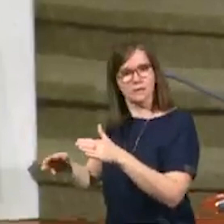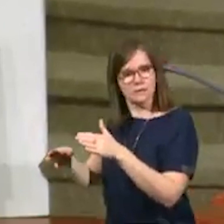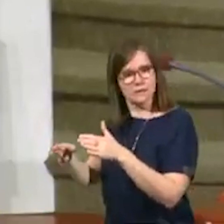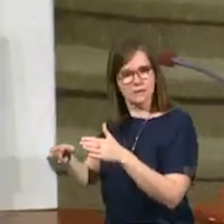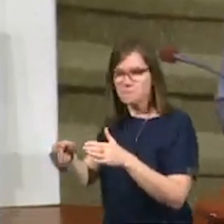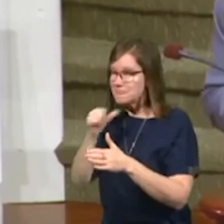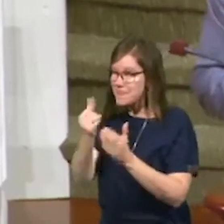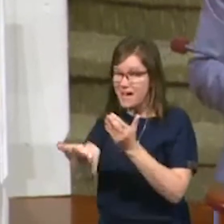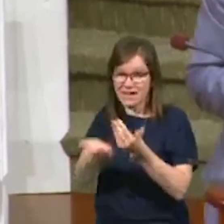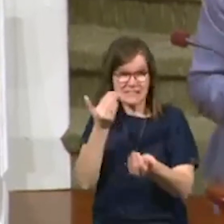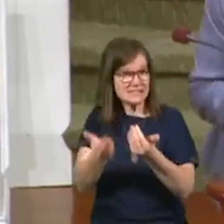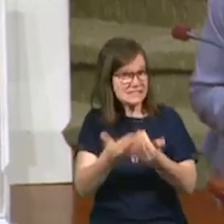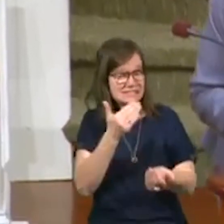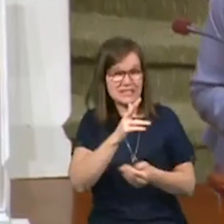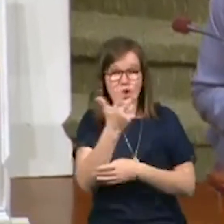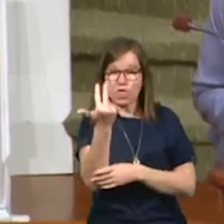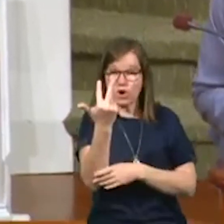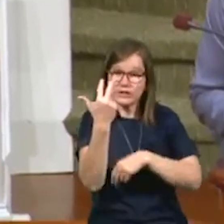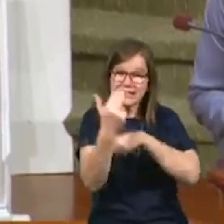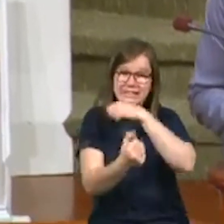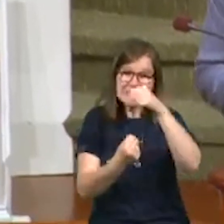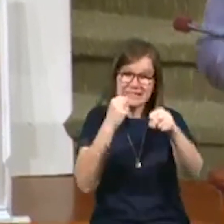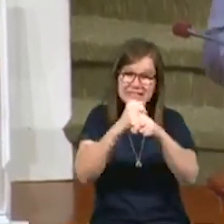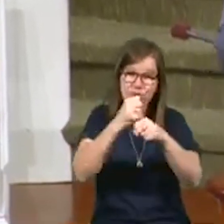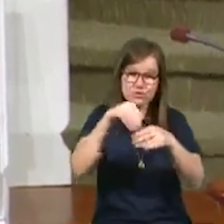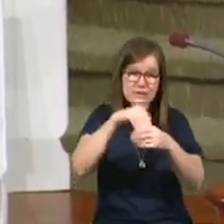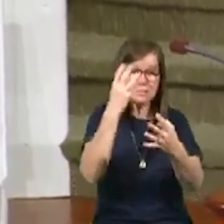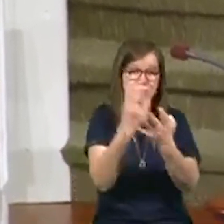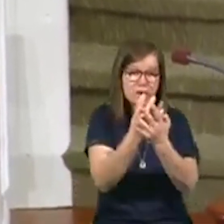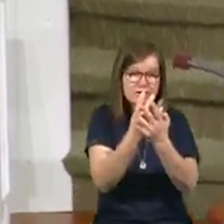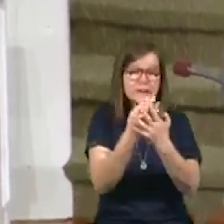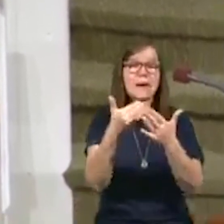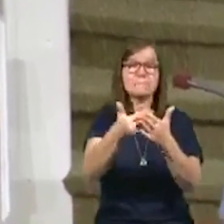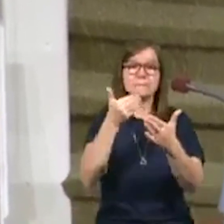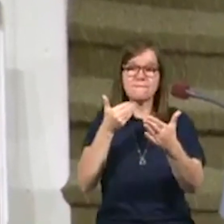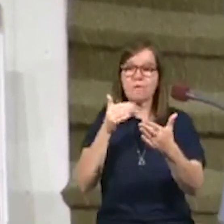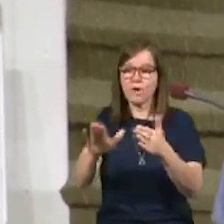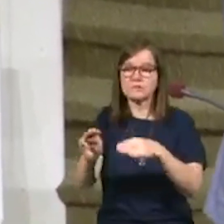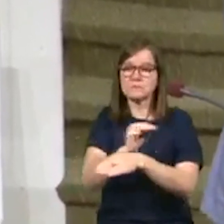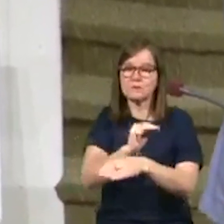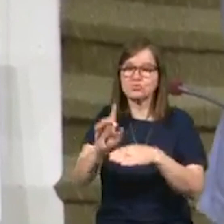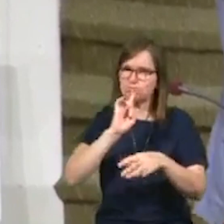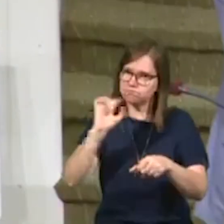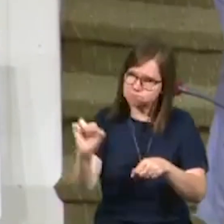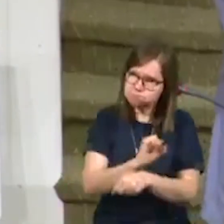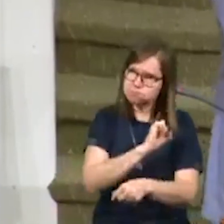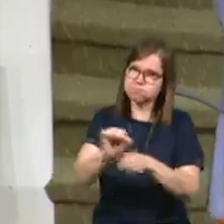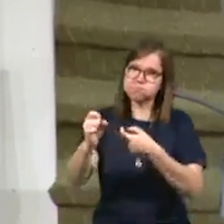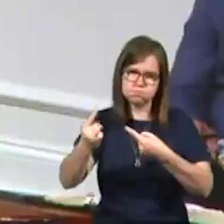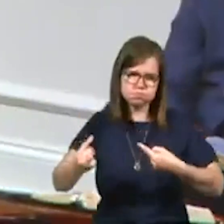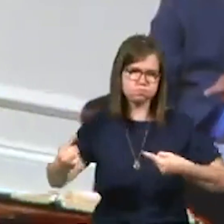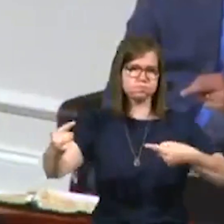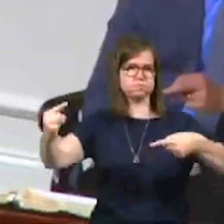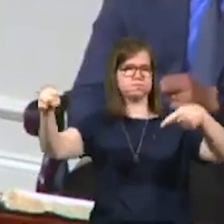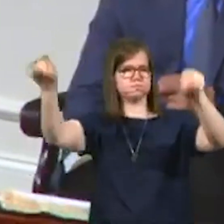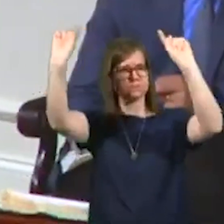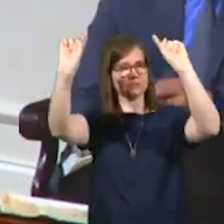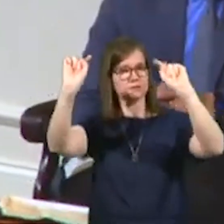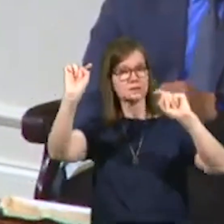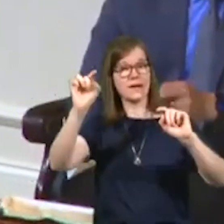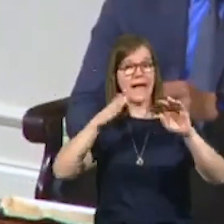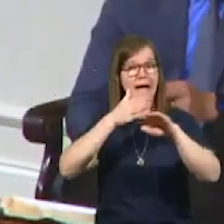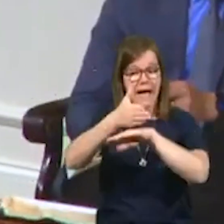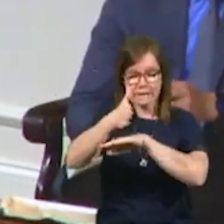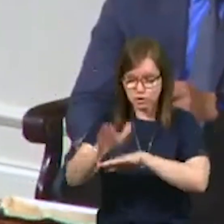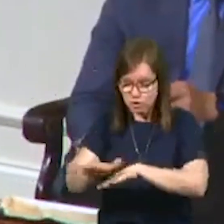given an easy road. He spent 13 years in prison before his ministry really got off the ground. And after